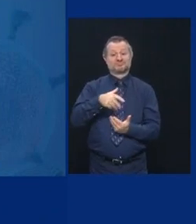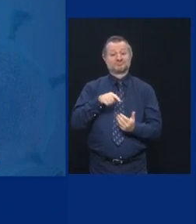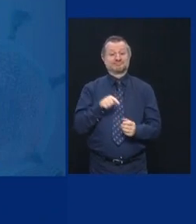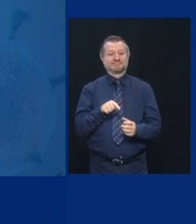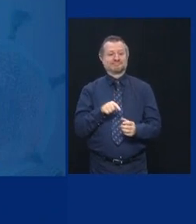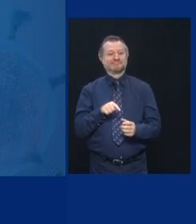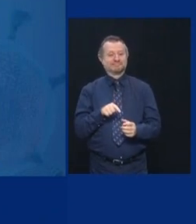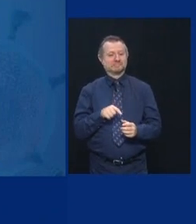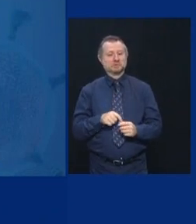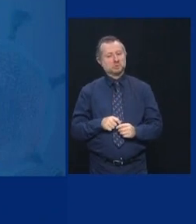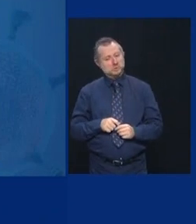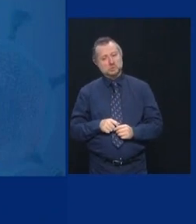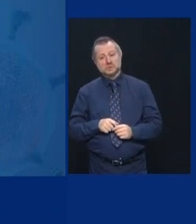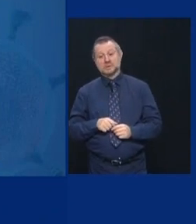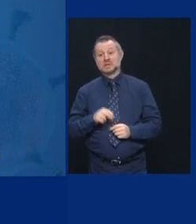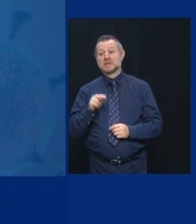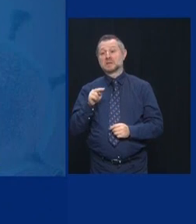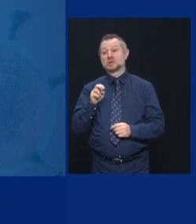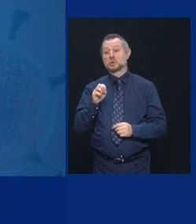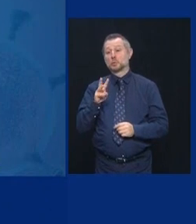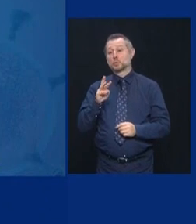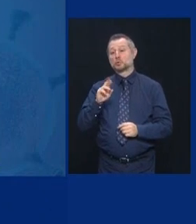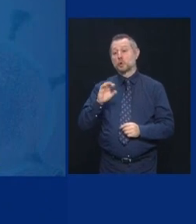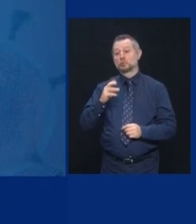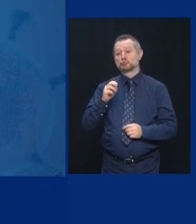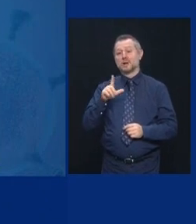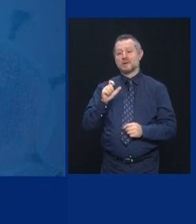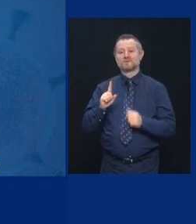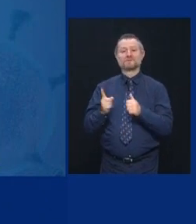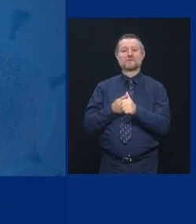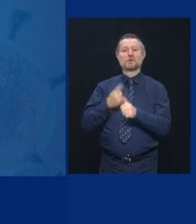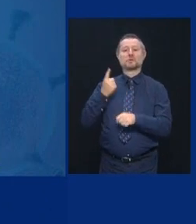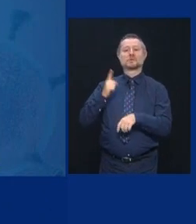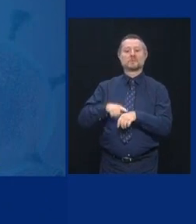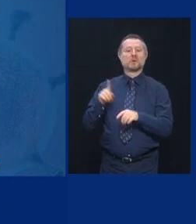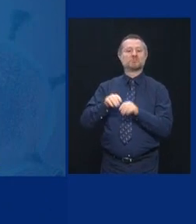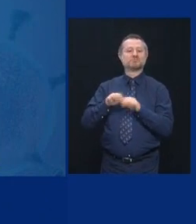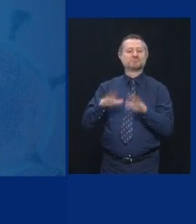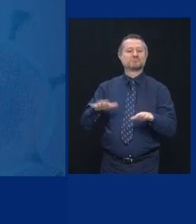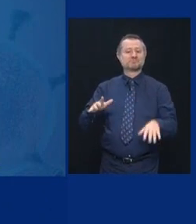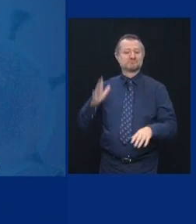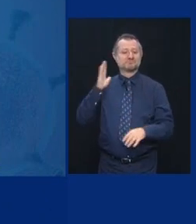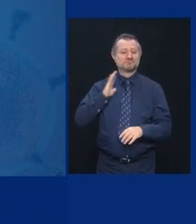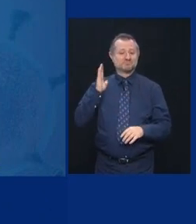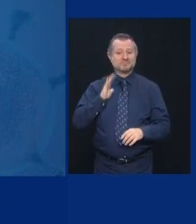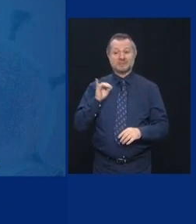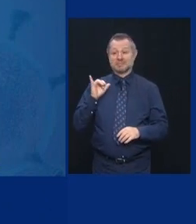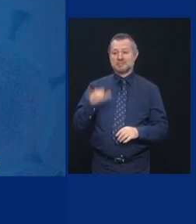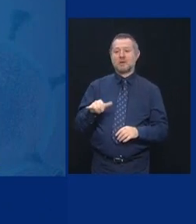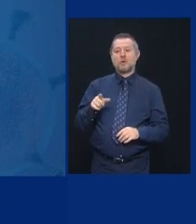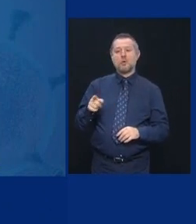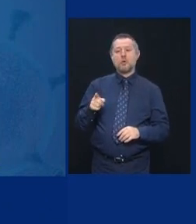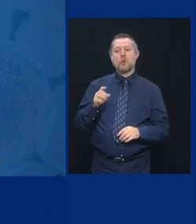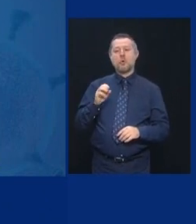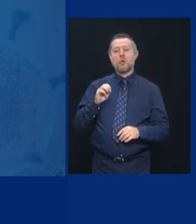New Rochelle, first hot spot, was an Orthodox Jewish man